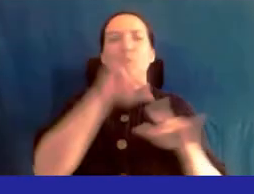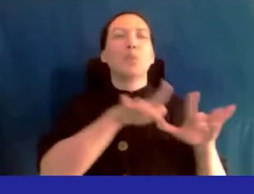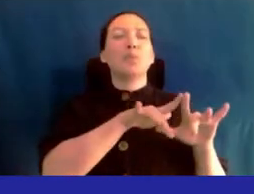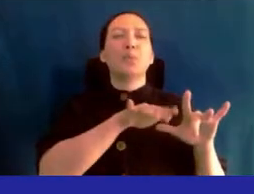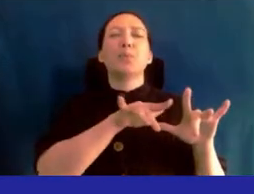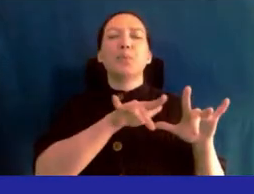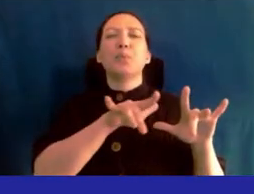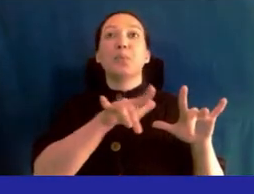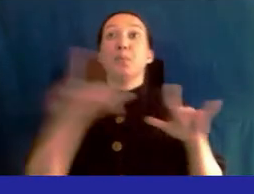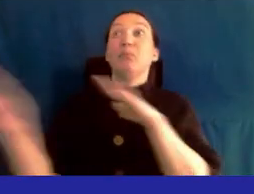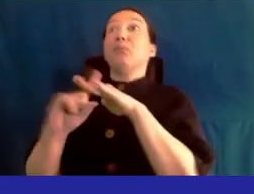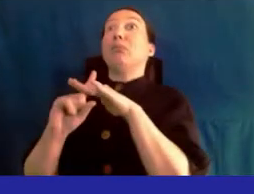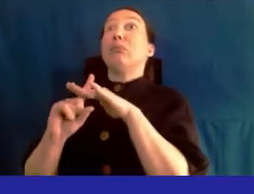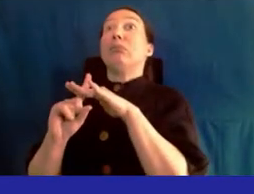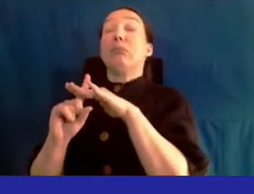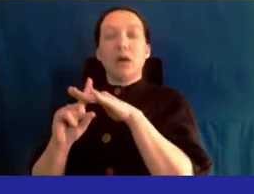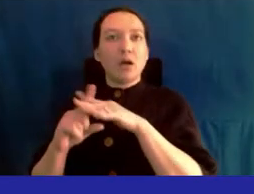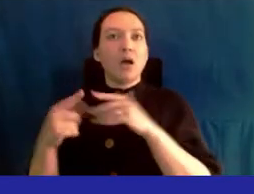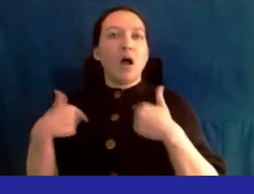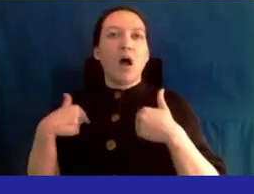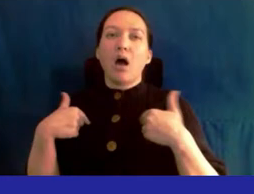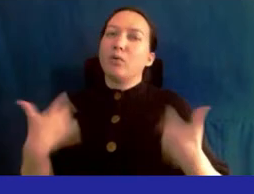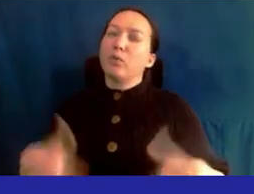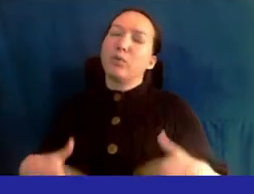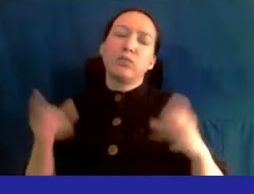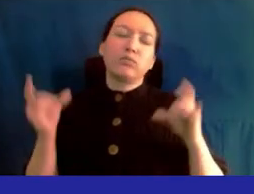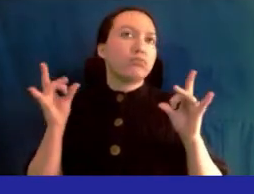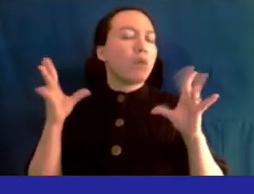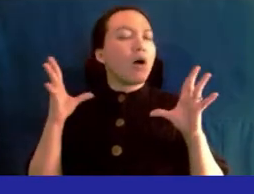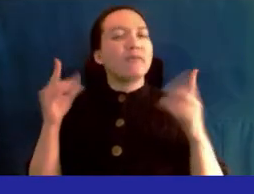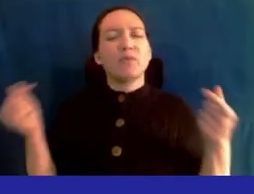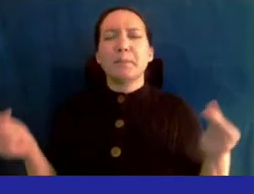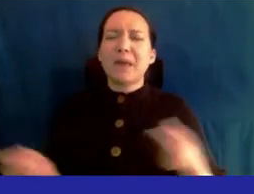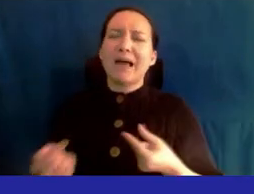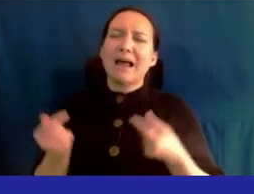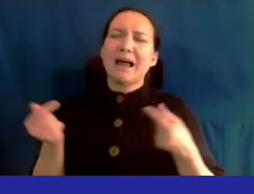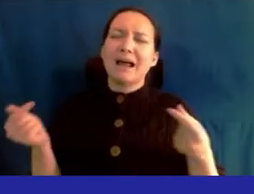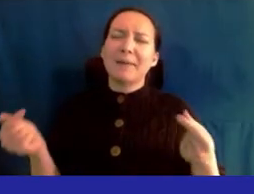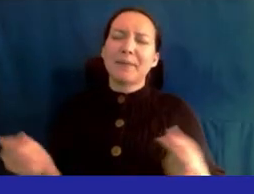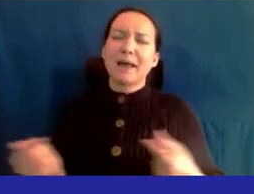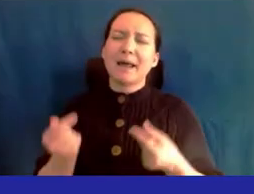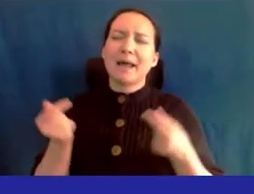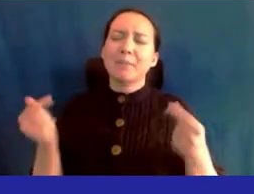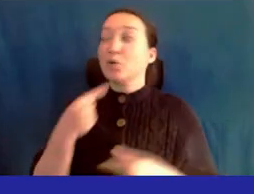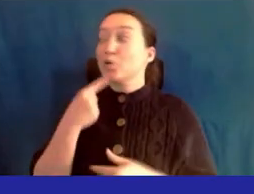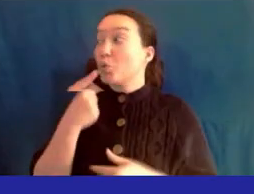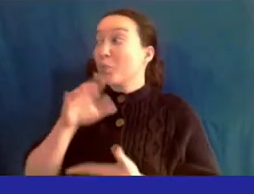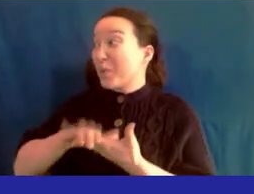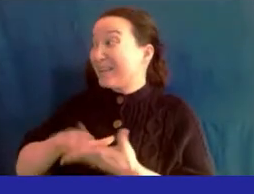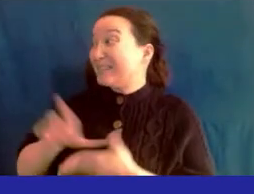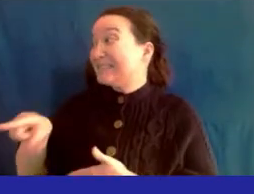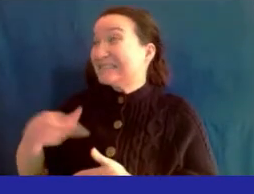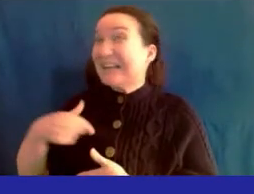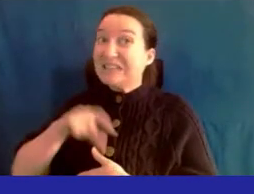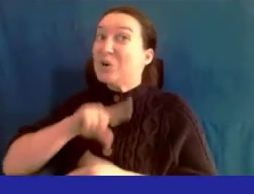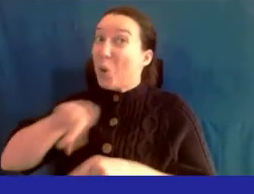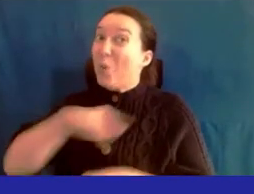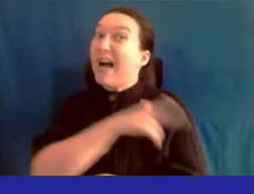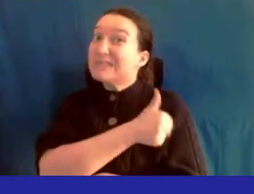comes. And I was in extreme pain, and I told my wife, I need to go to the hospital.